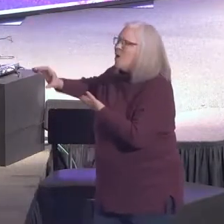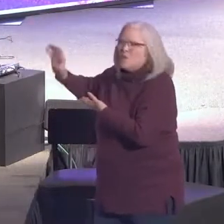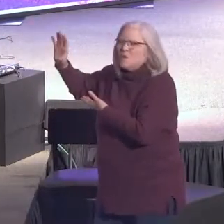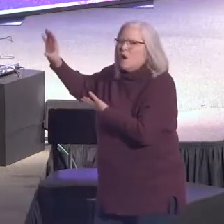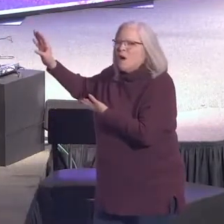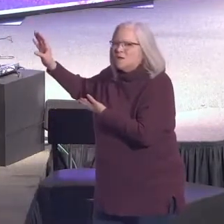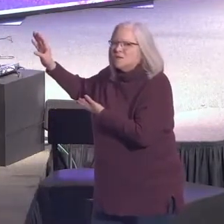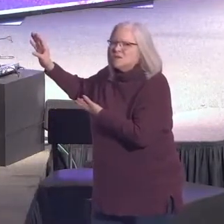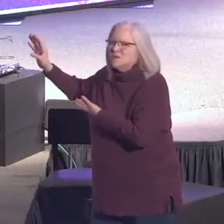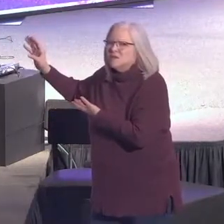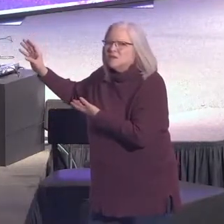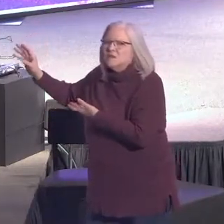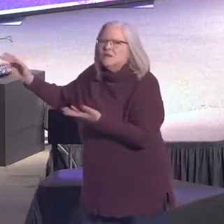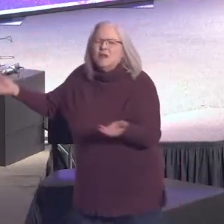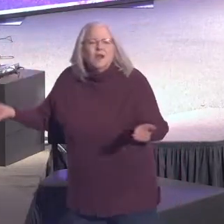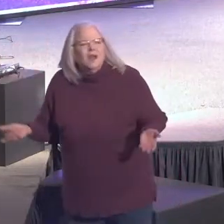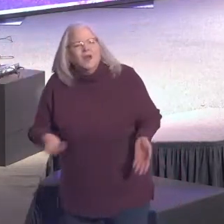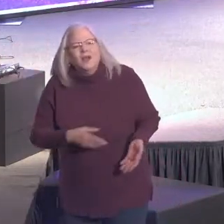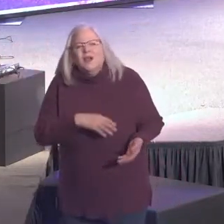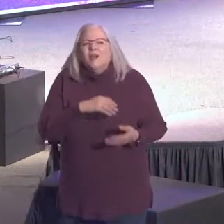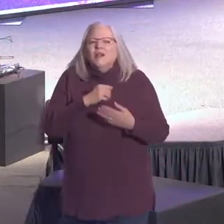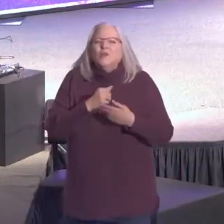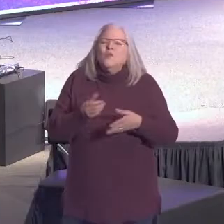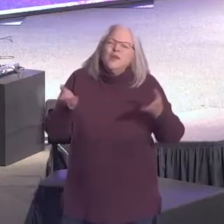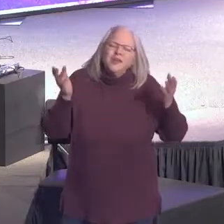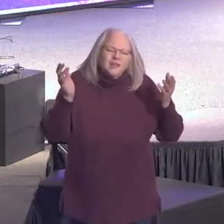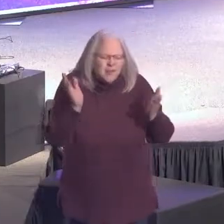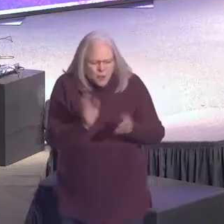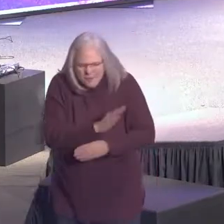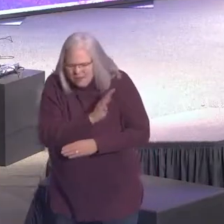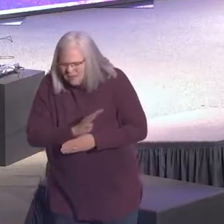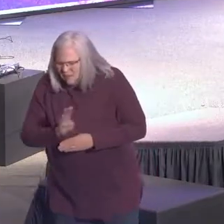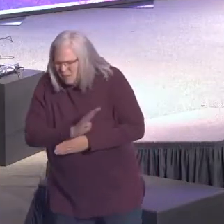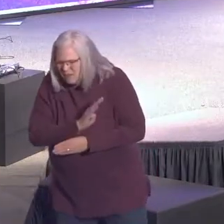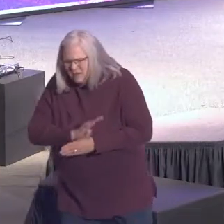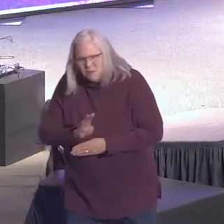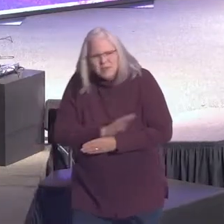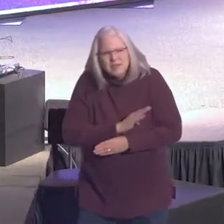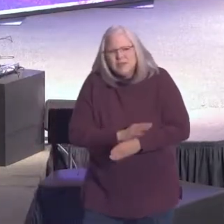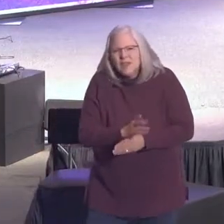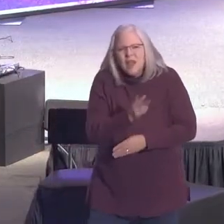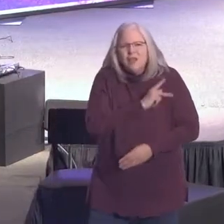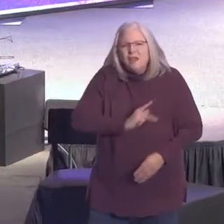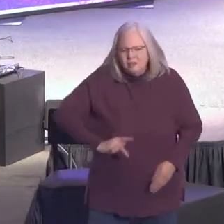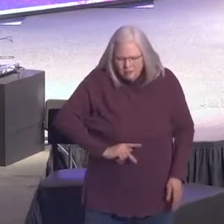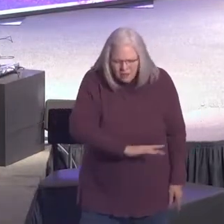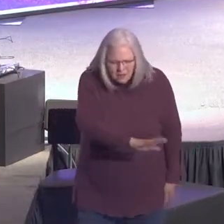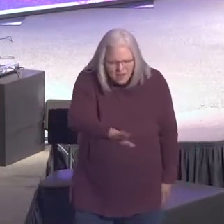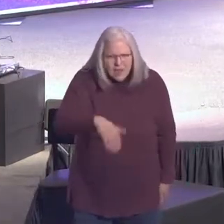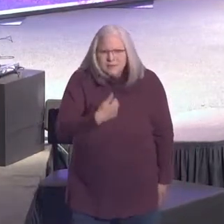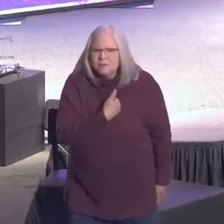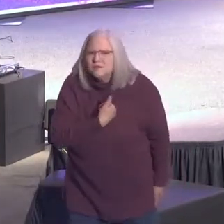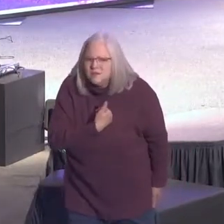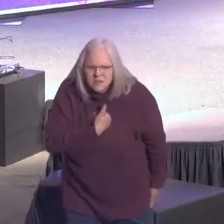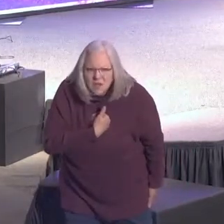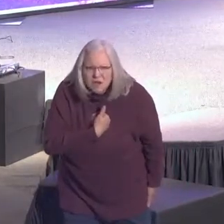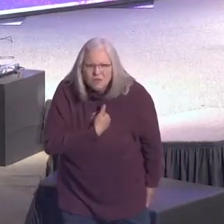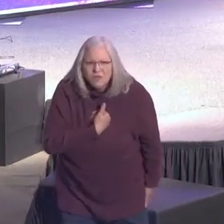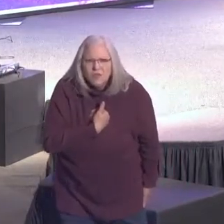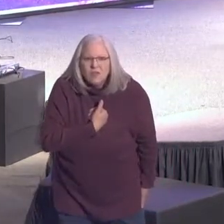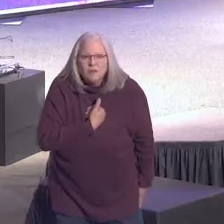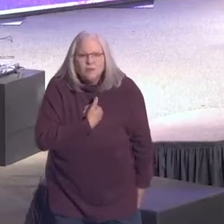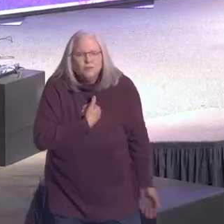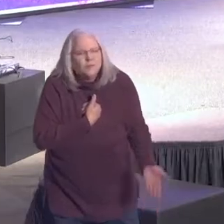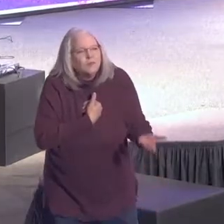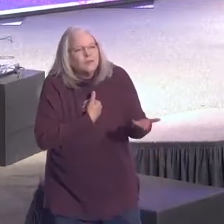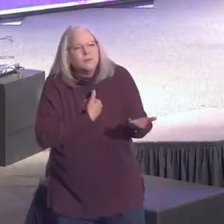caught up not in the kingdom of God but we can get caught up in the kingdom of self. I know the women's Bible study was talking about this